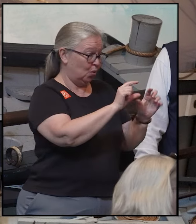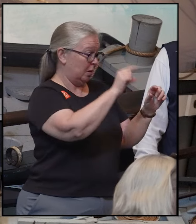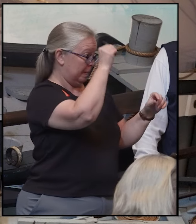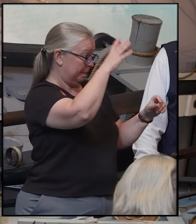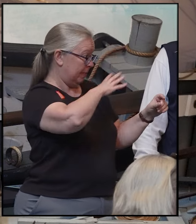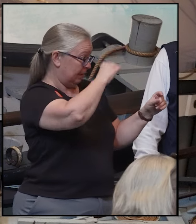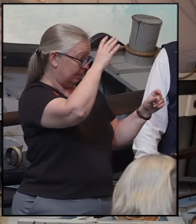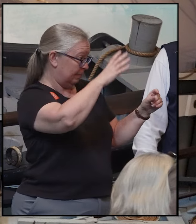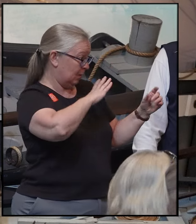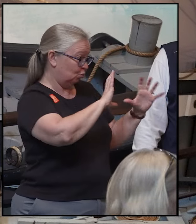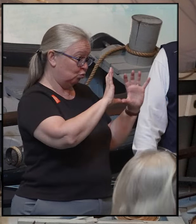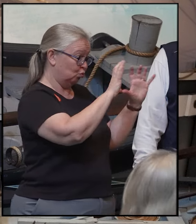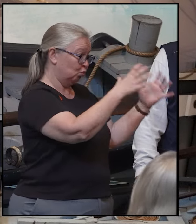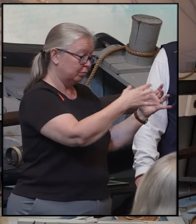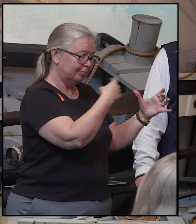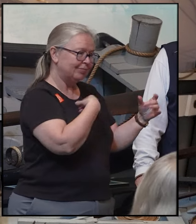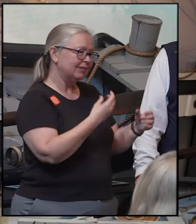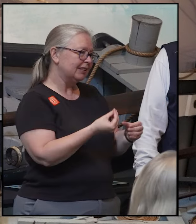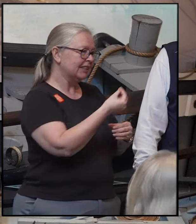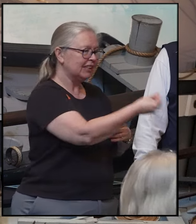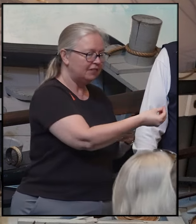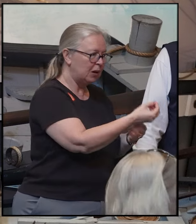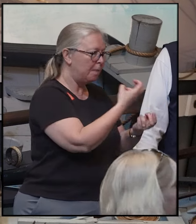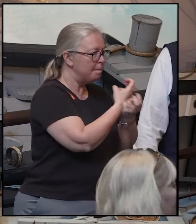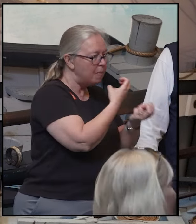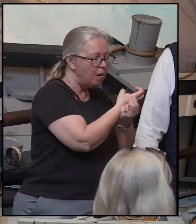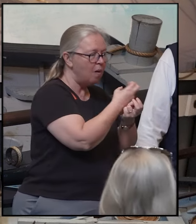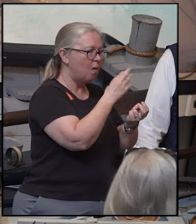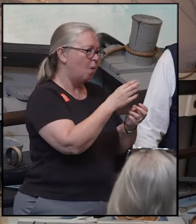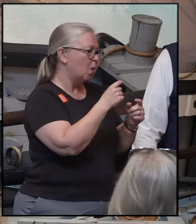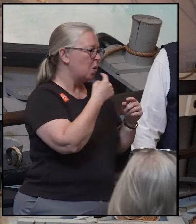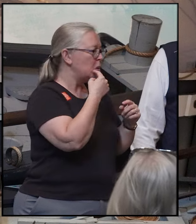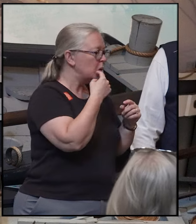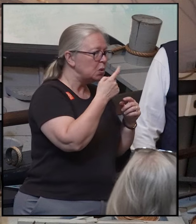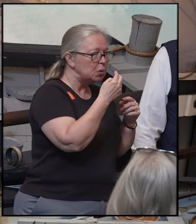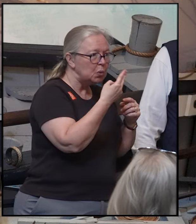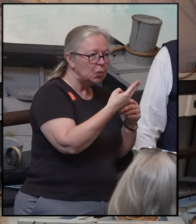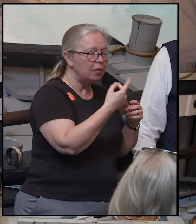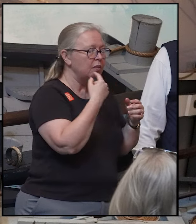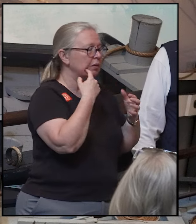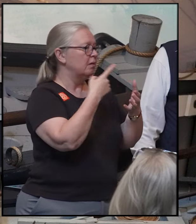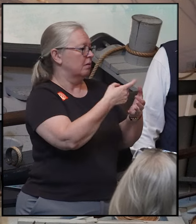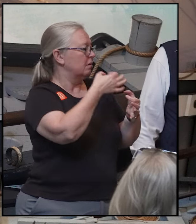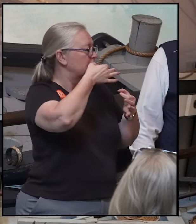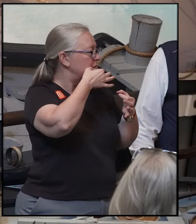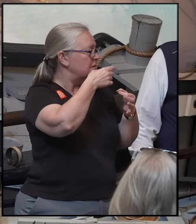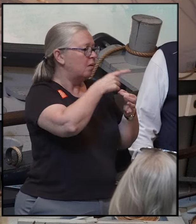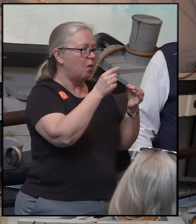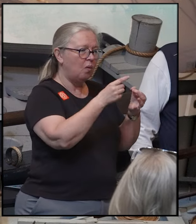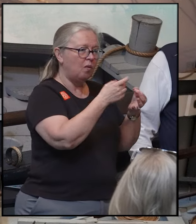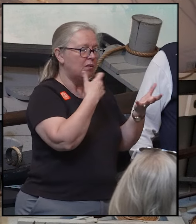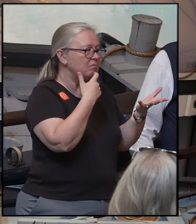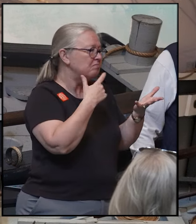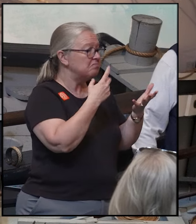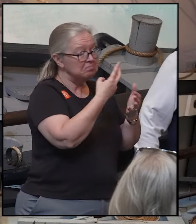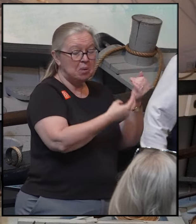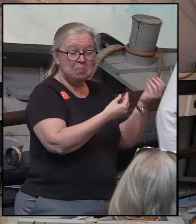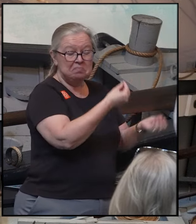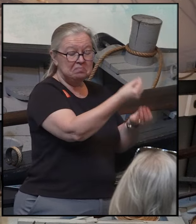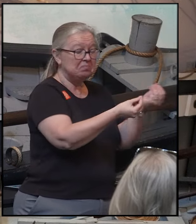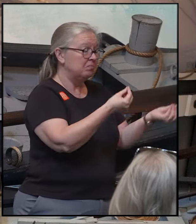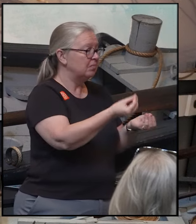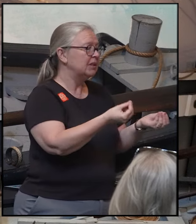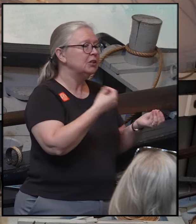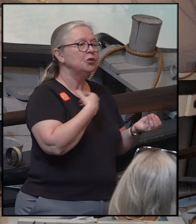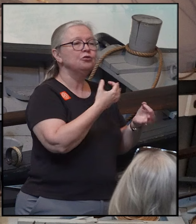crew a piece of jawbone, a tooth, or both. And in their free time, because it could be weeks between sightings